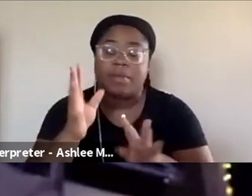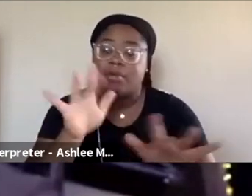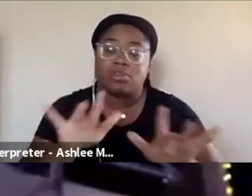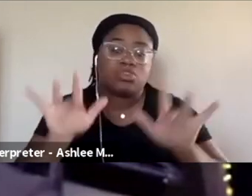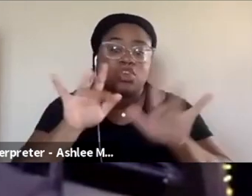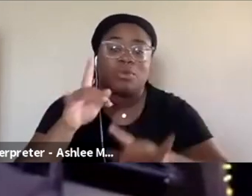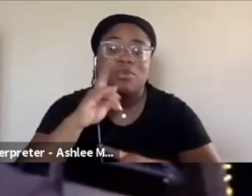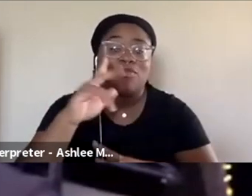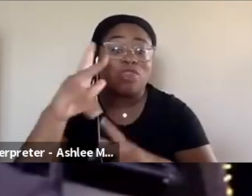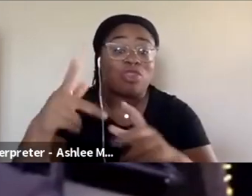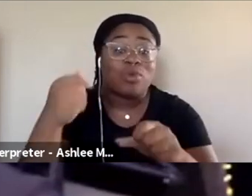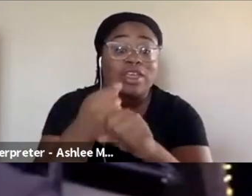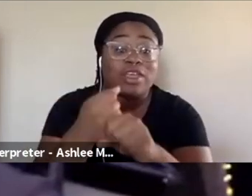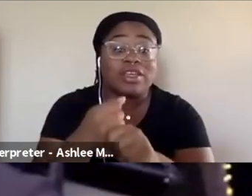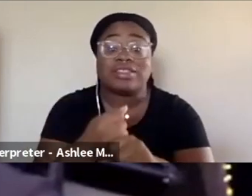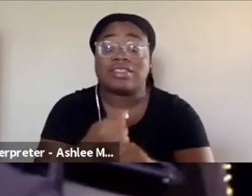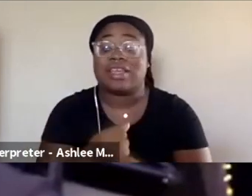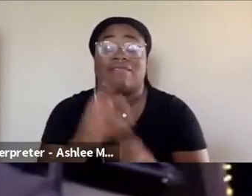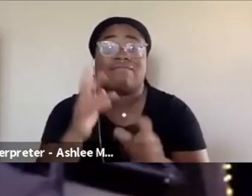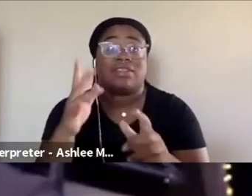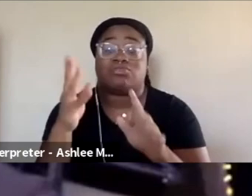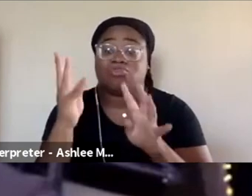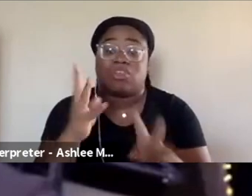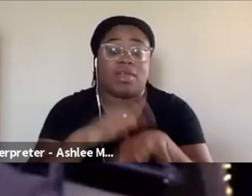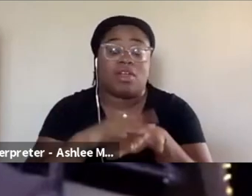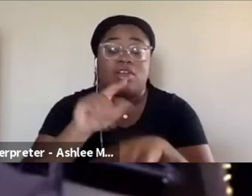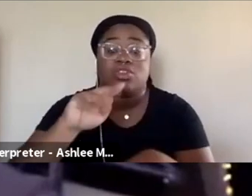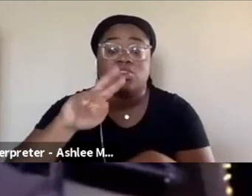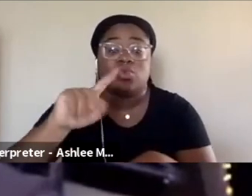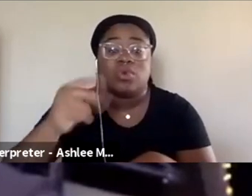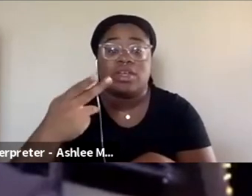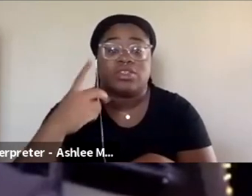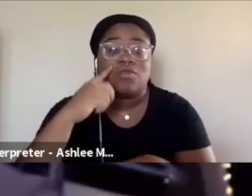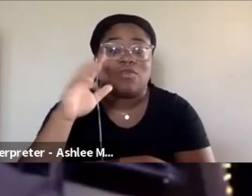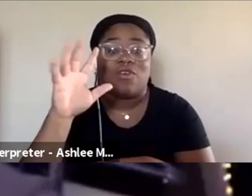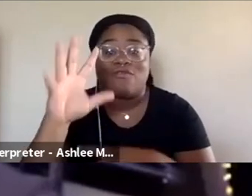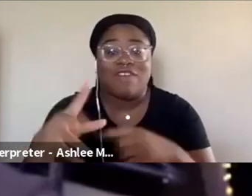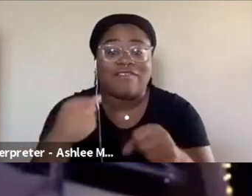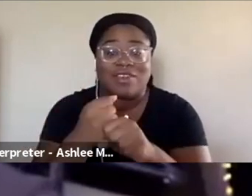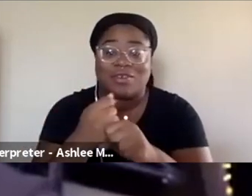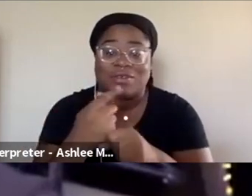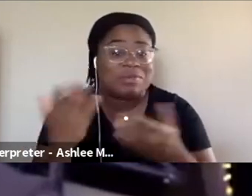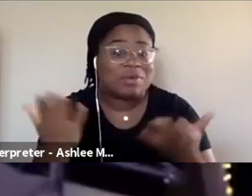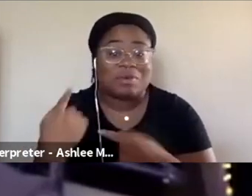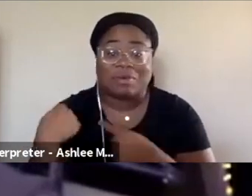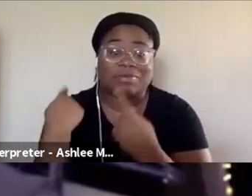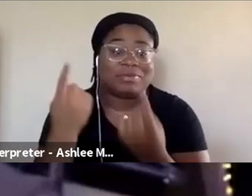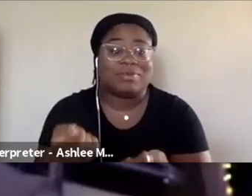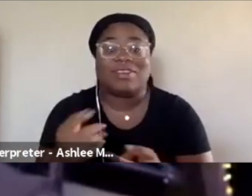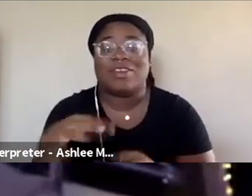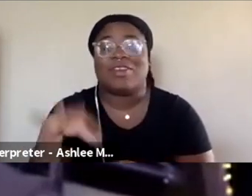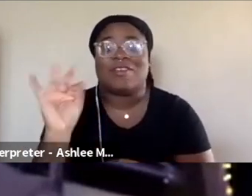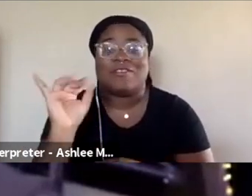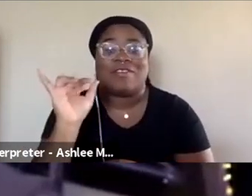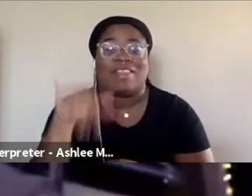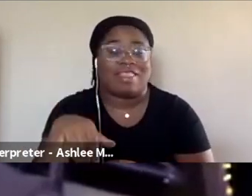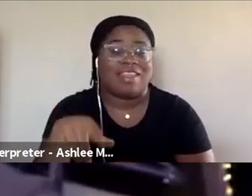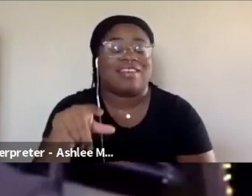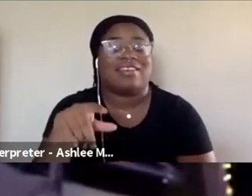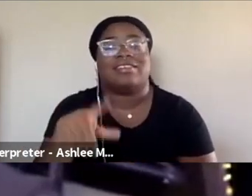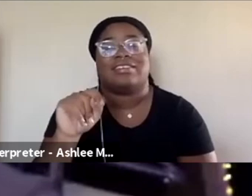like three years. I've been a streamer there for five and I've been around. You can find me on switch.tv slash